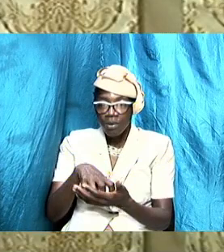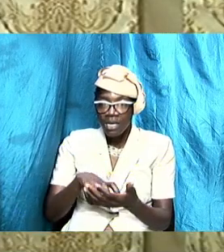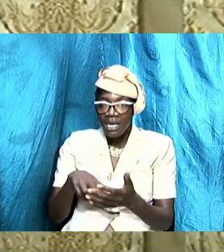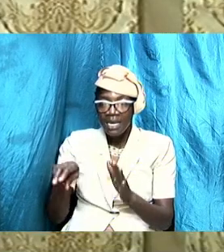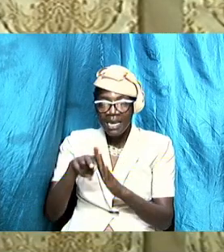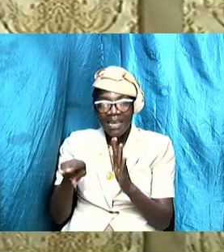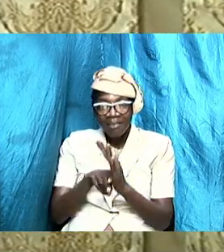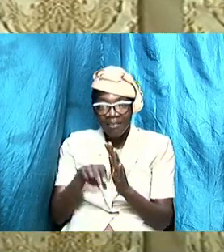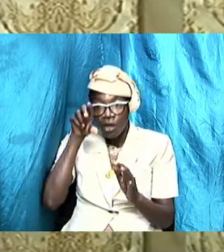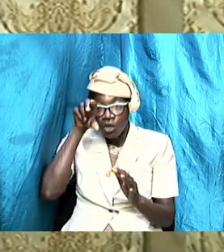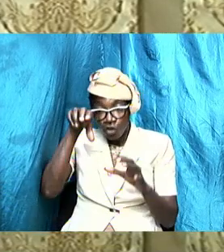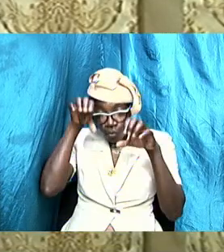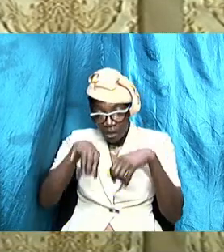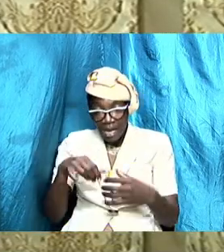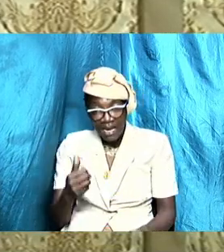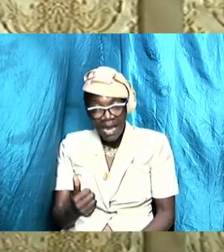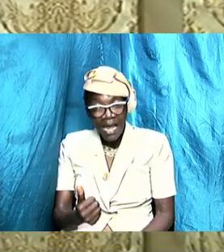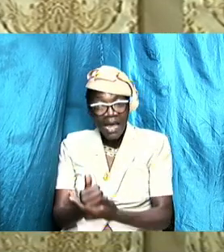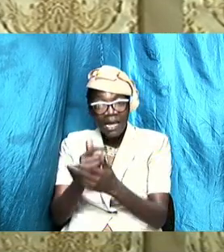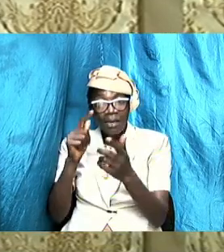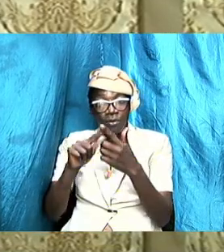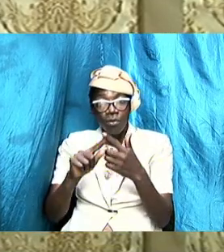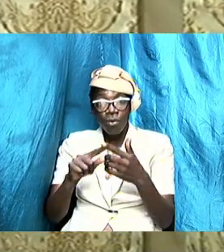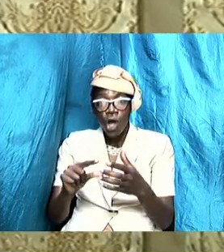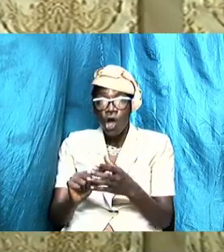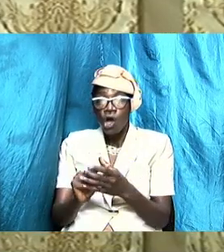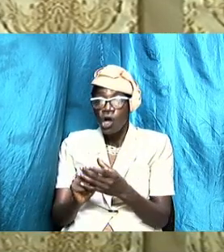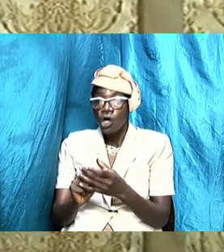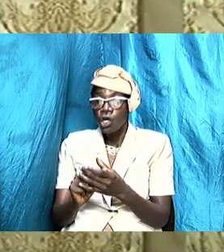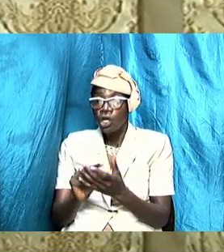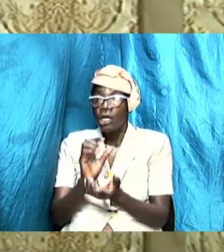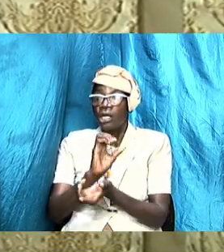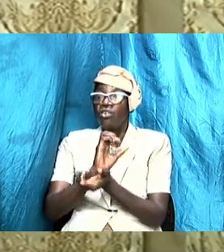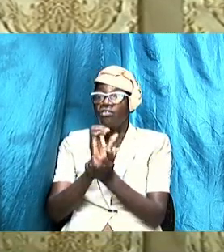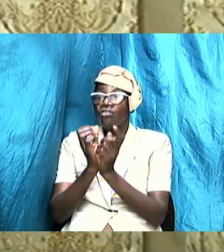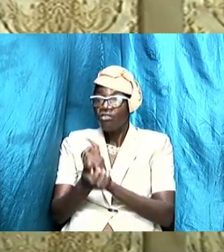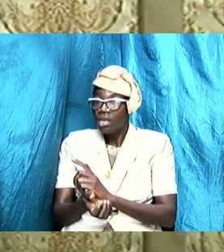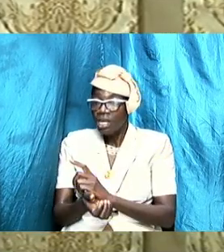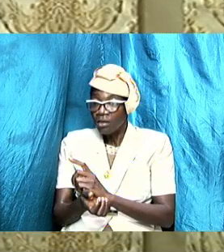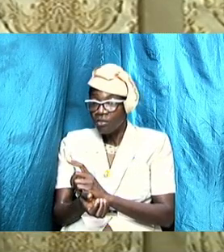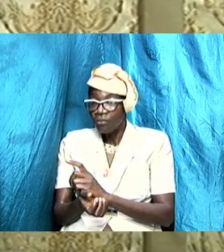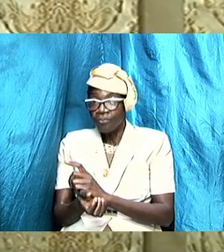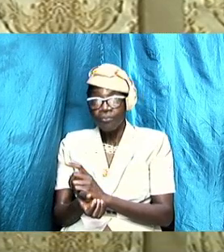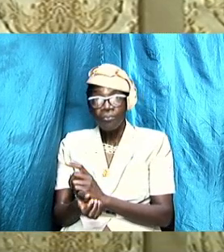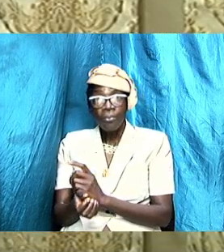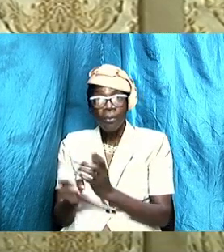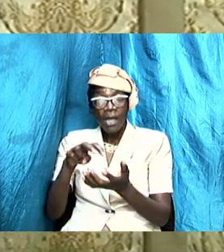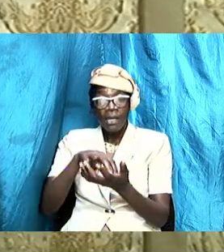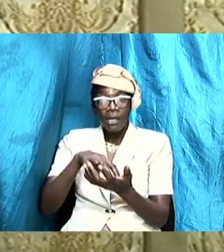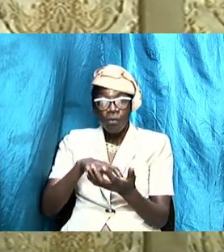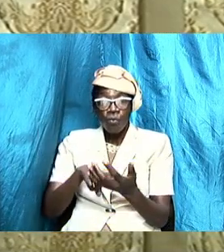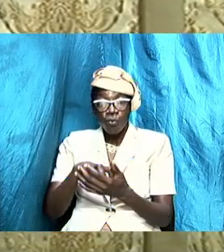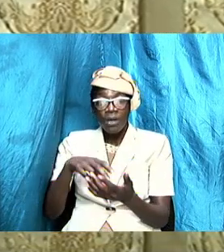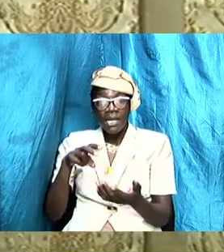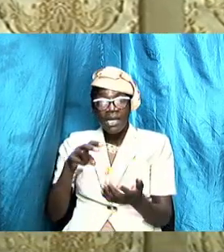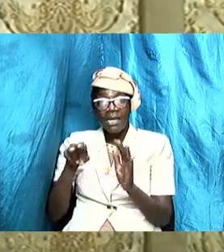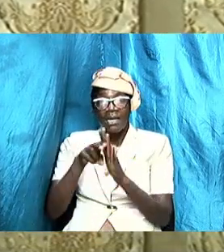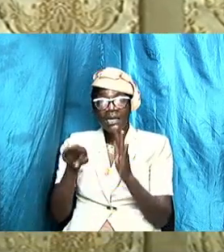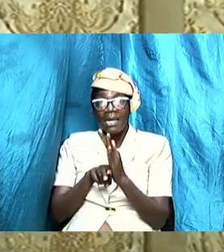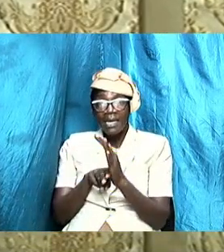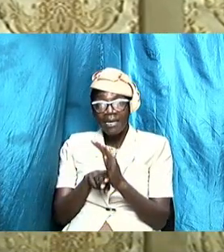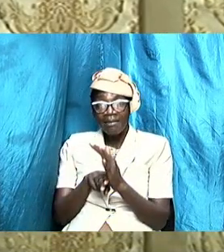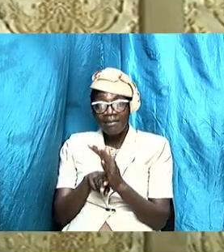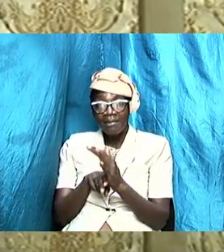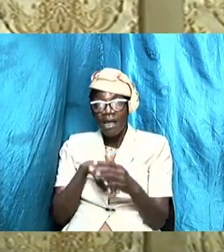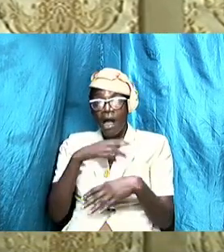weaknesses but if some things is just a weakness that is associated with that kind of personality and